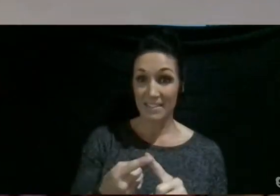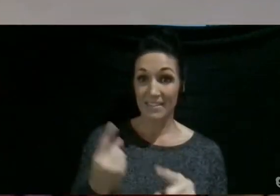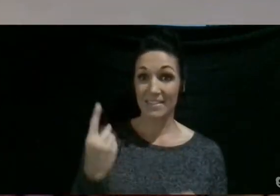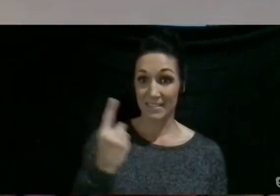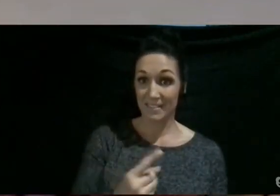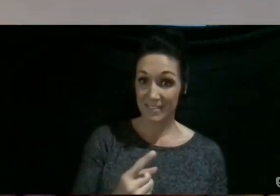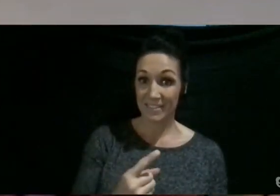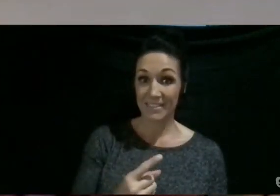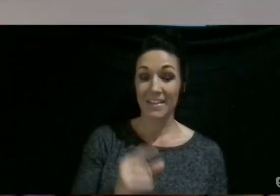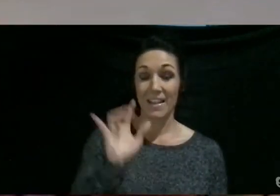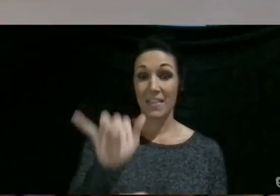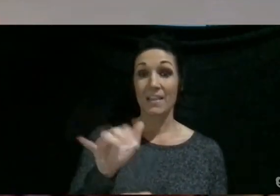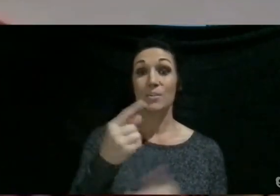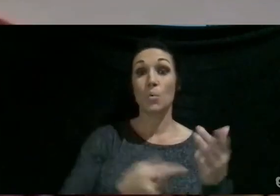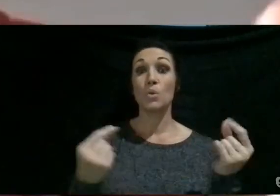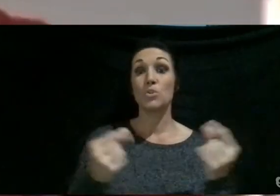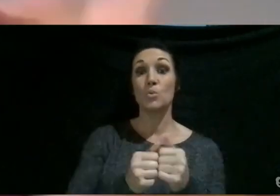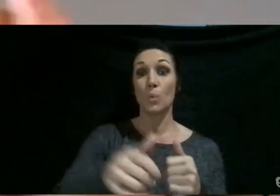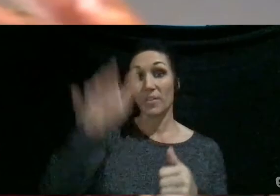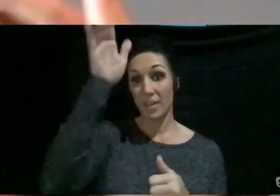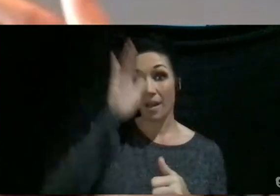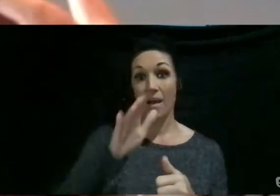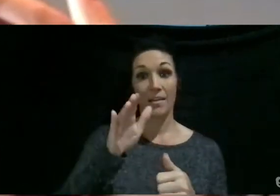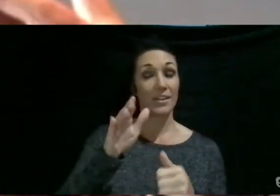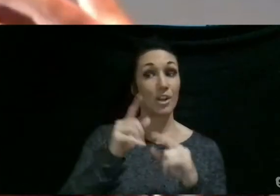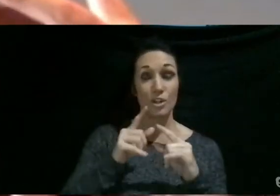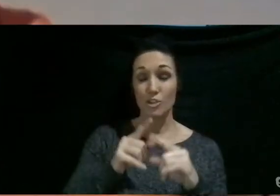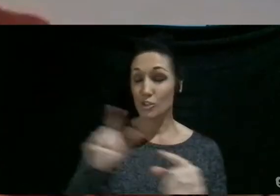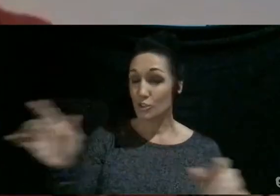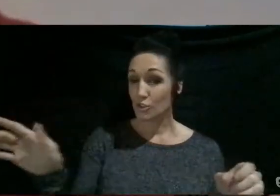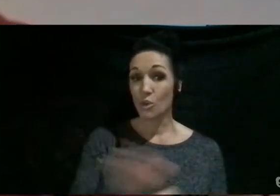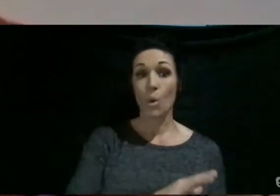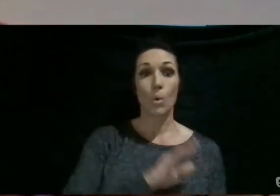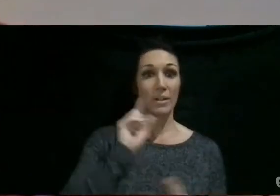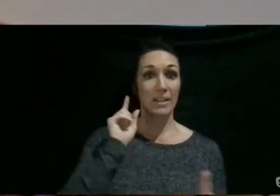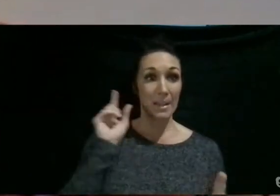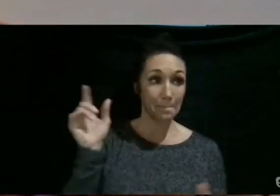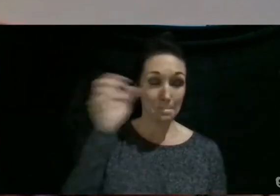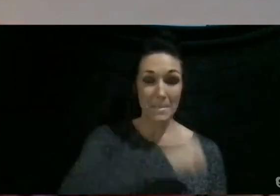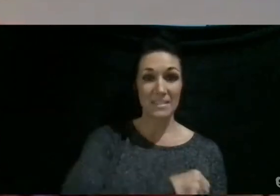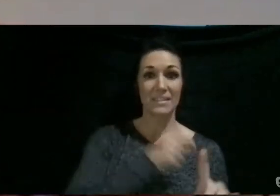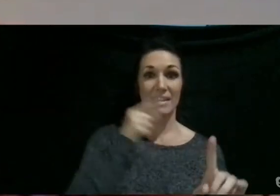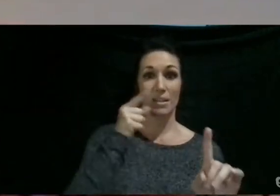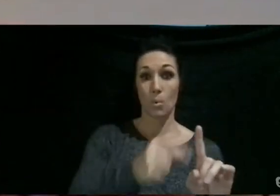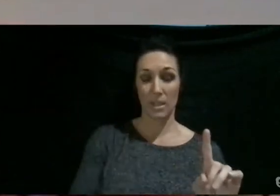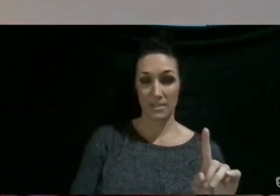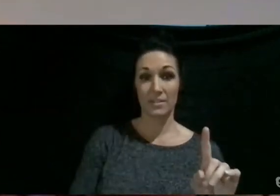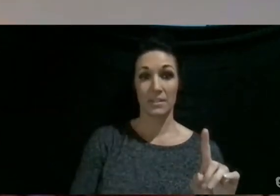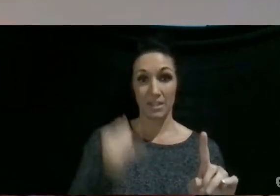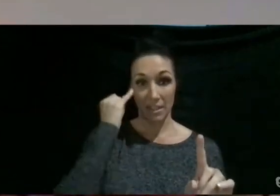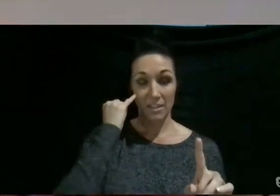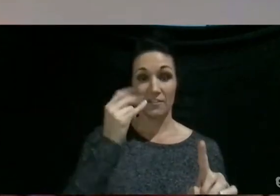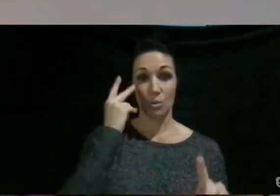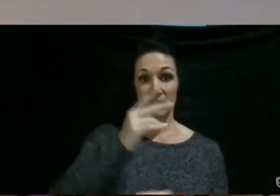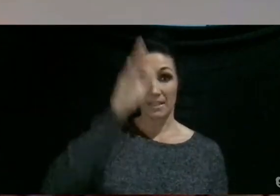But sometimes that's what we do with God. And that's like completely missing the point. If you see God as a relationship and not an insurance policy,